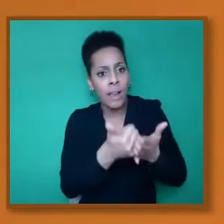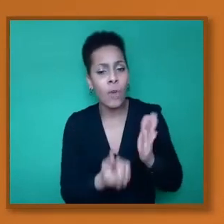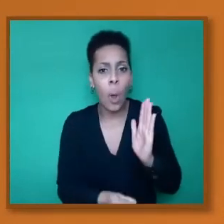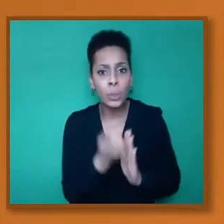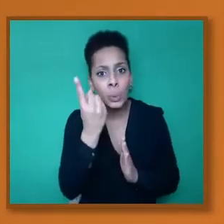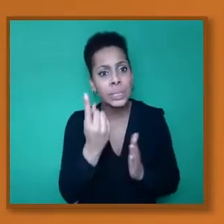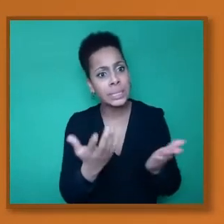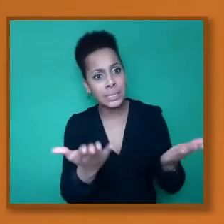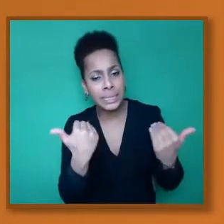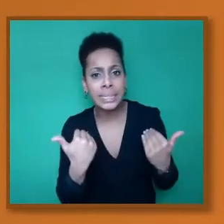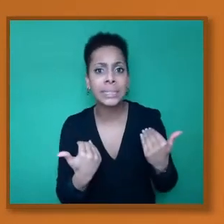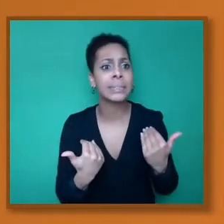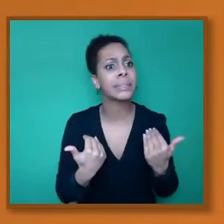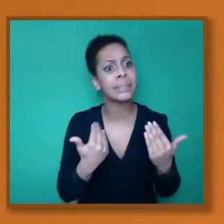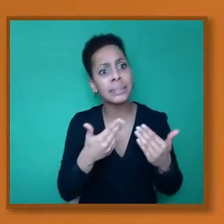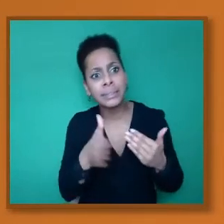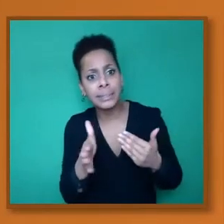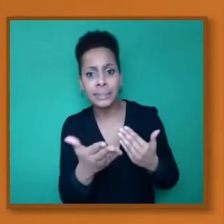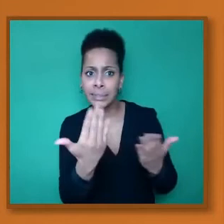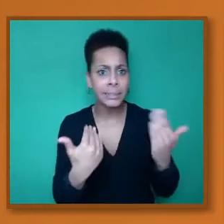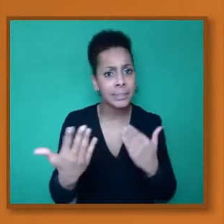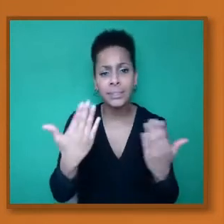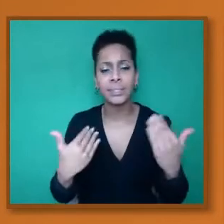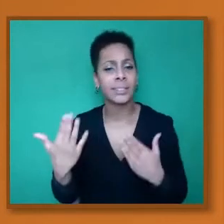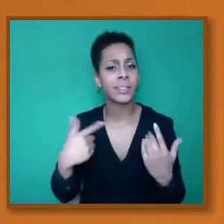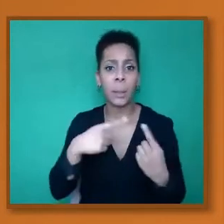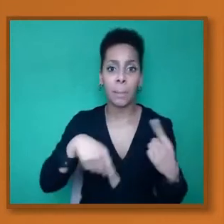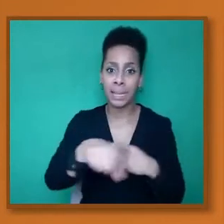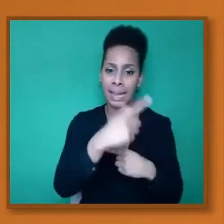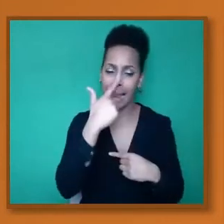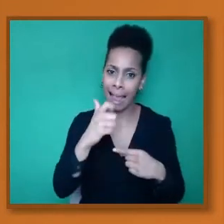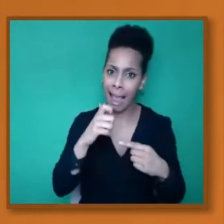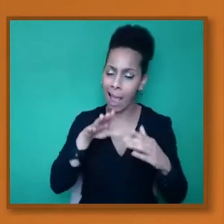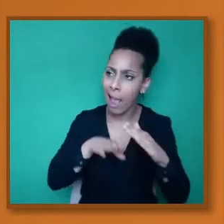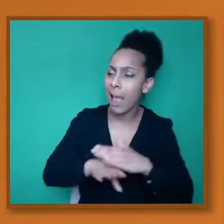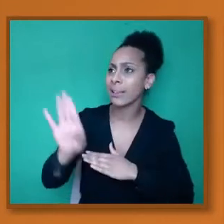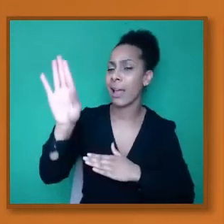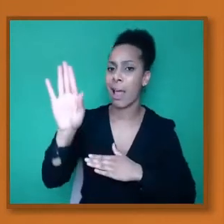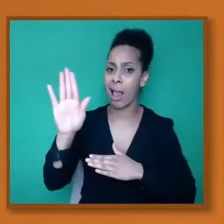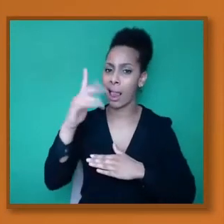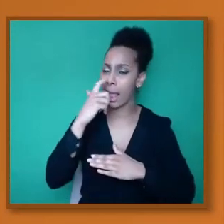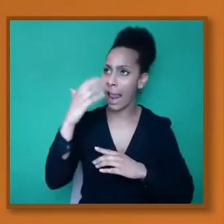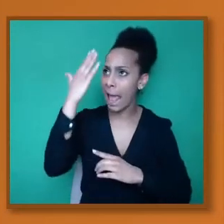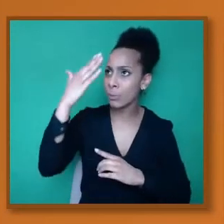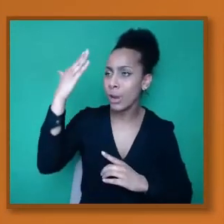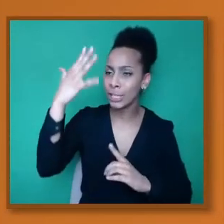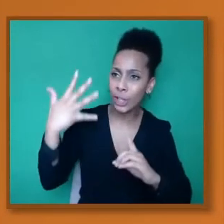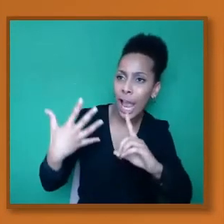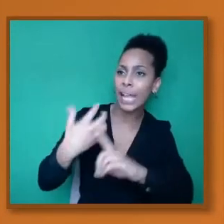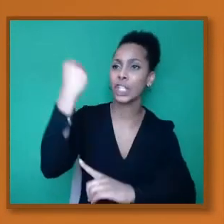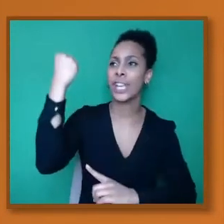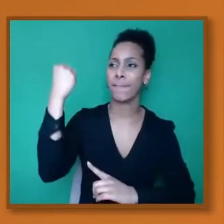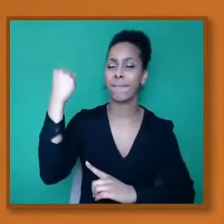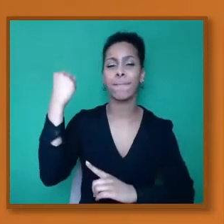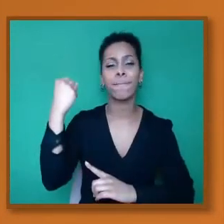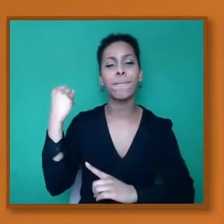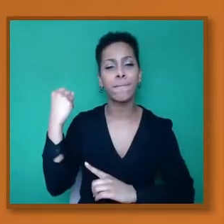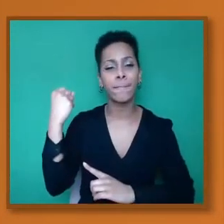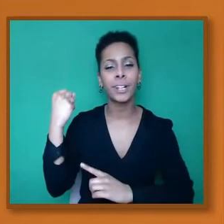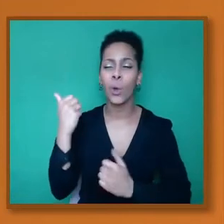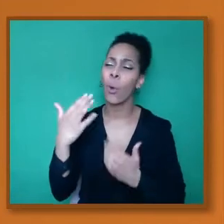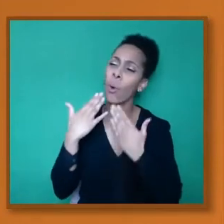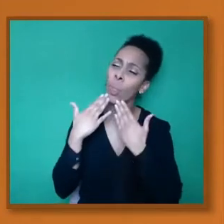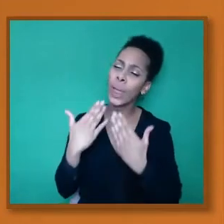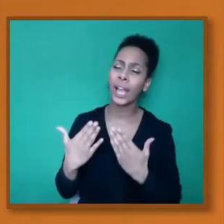for people to excel and to achieve their aspirations and ambitions. So thank you very much